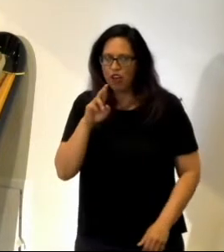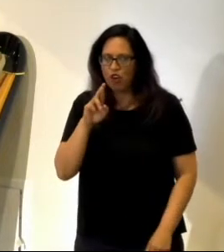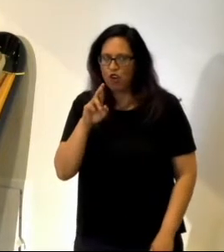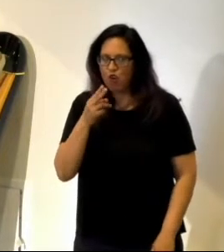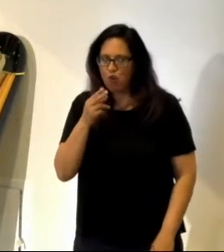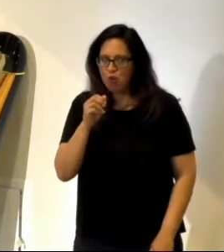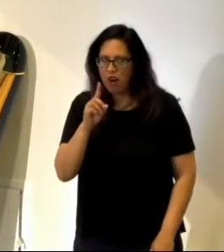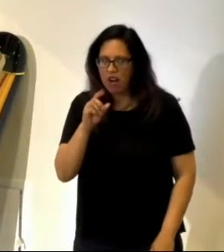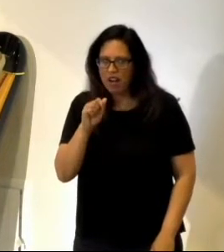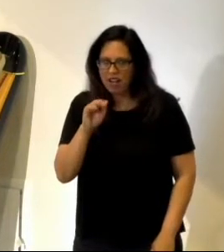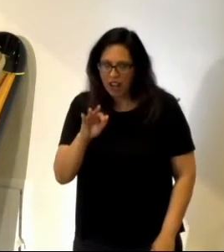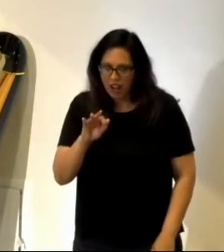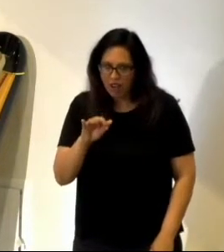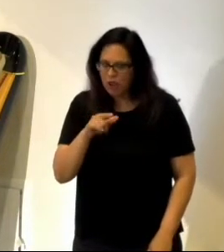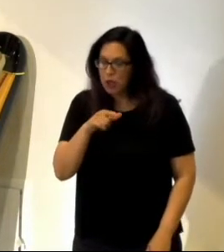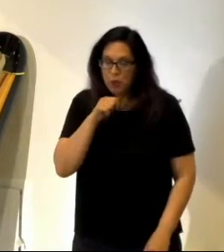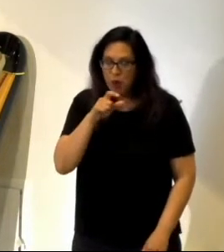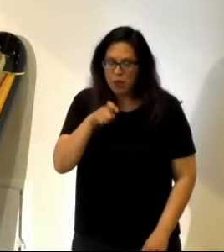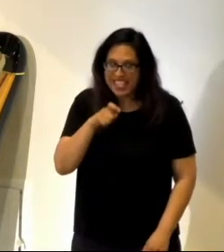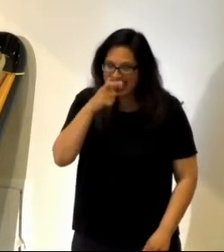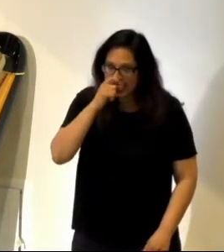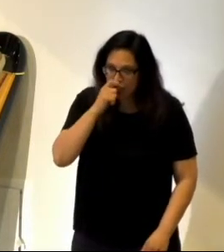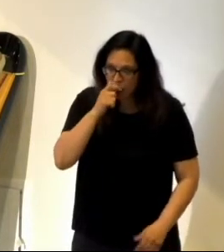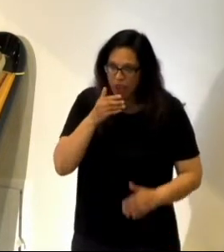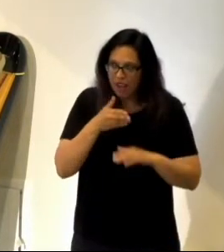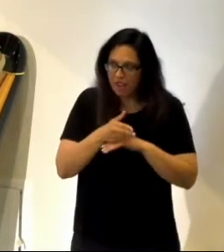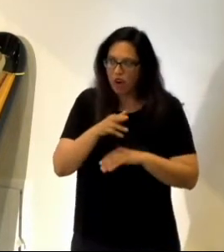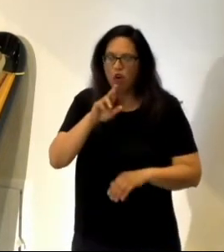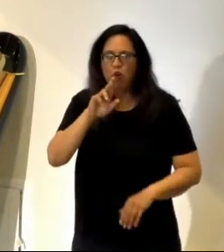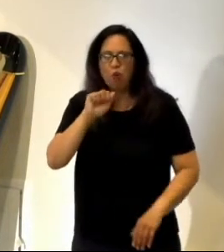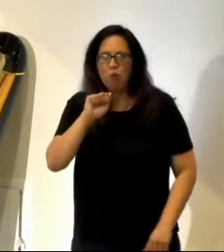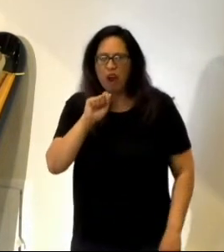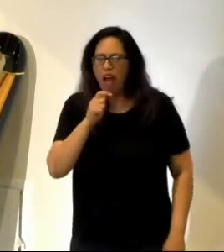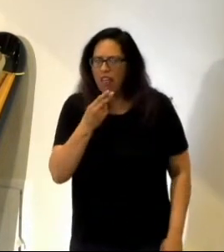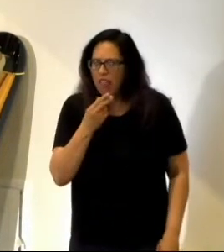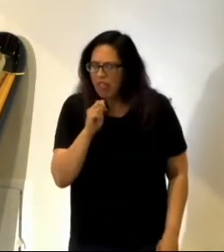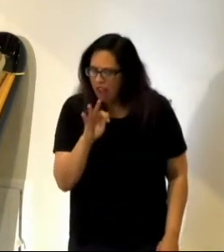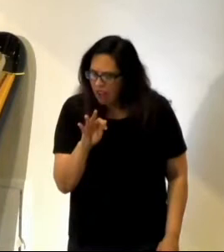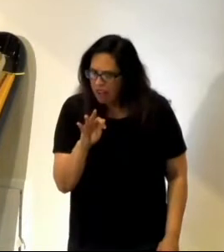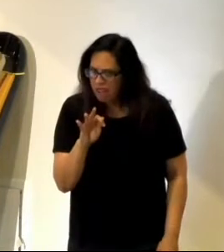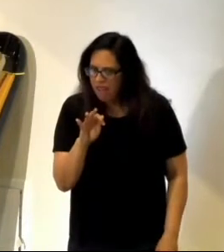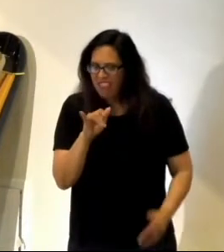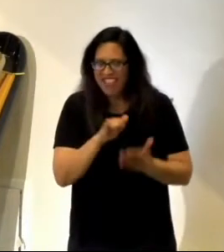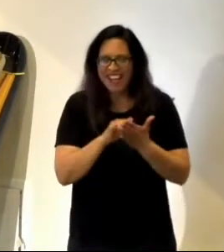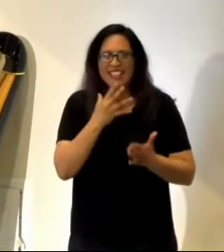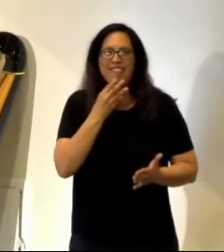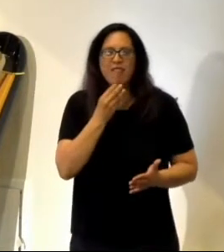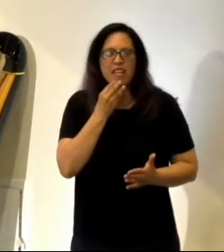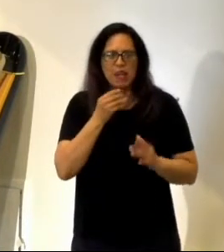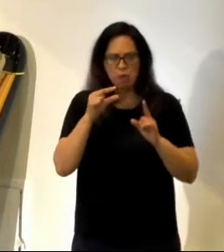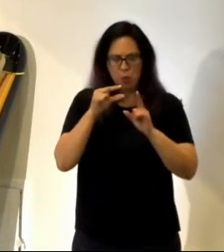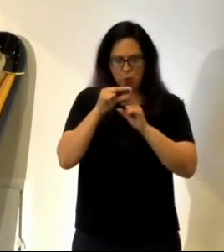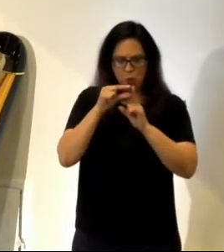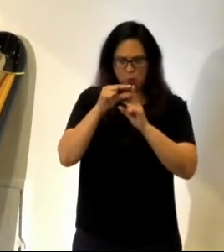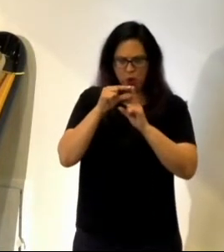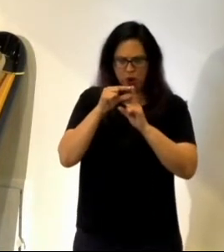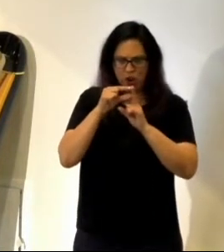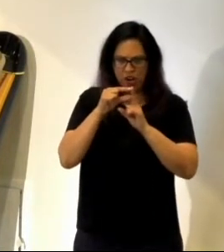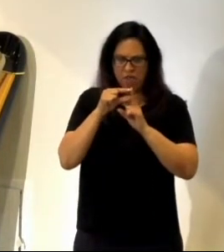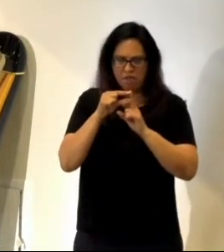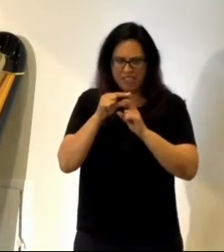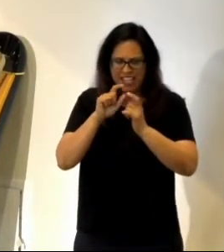You won't need a tissue afterwards. It's okay to say it. Everybody say rathaf. That's the Hebrew word here that